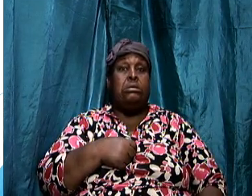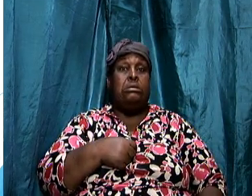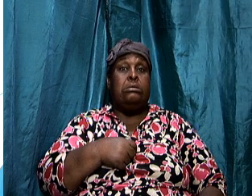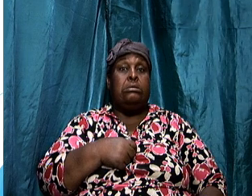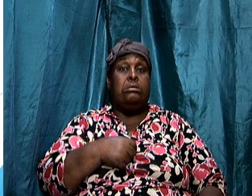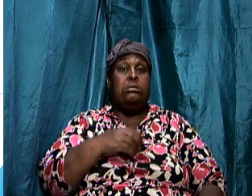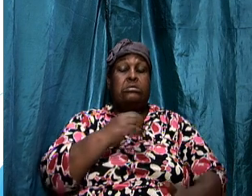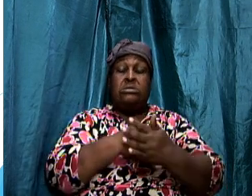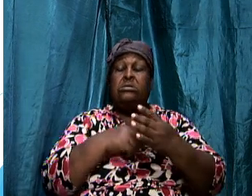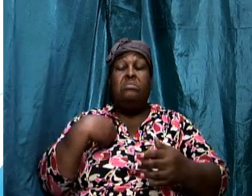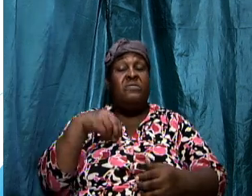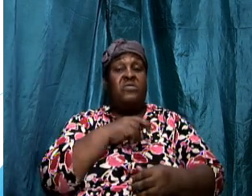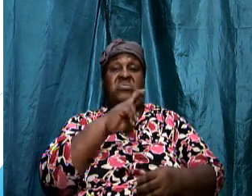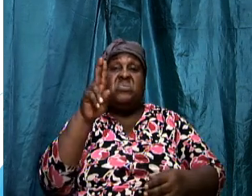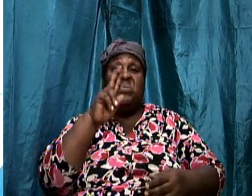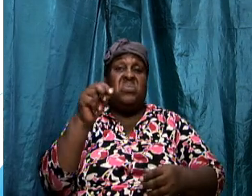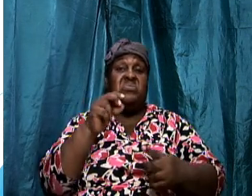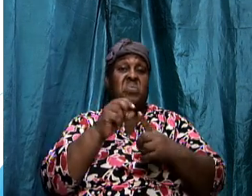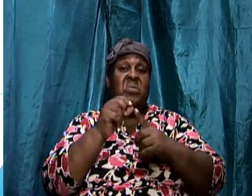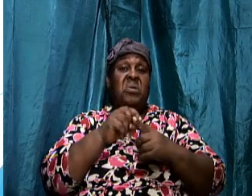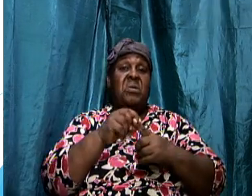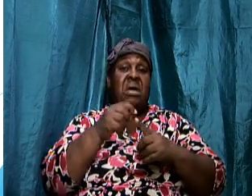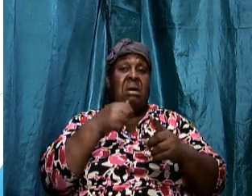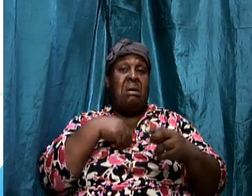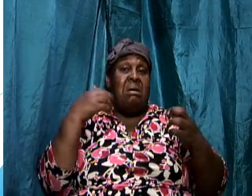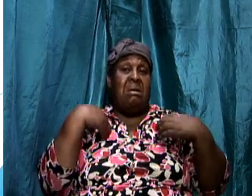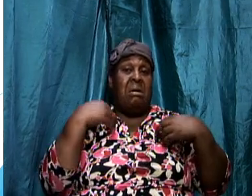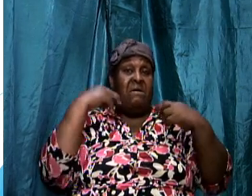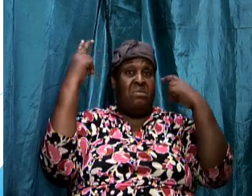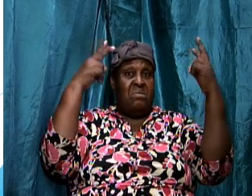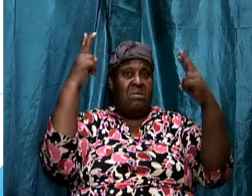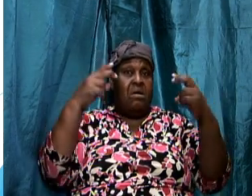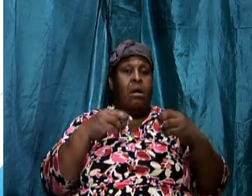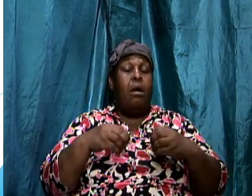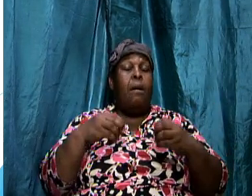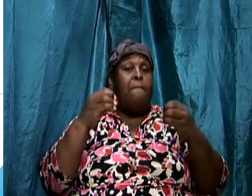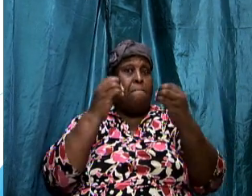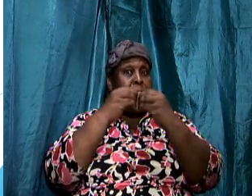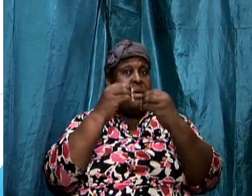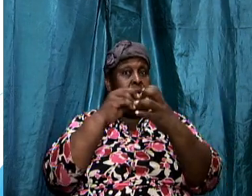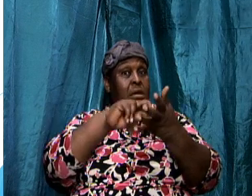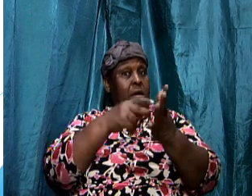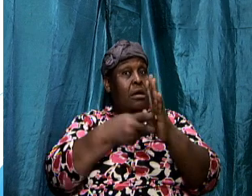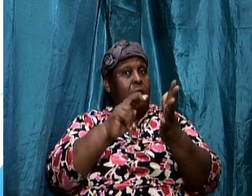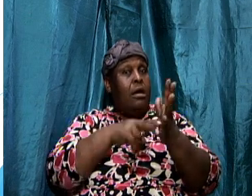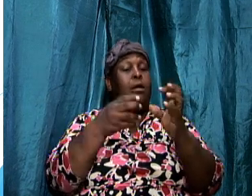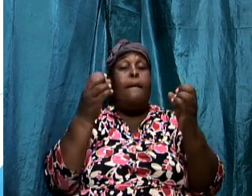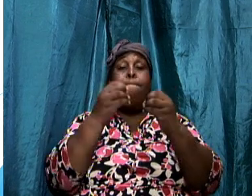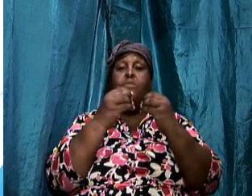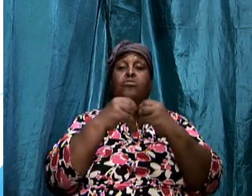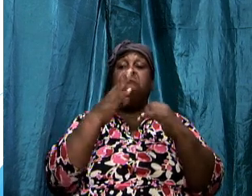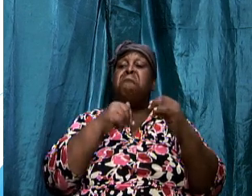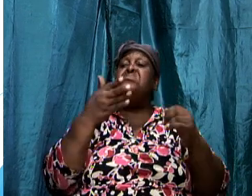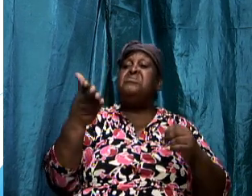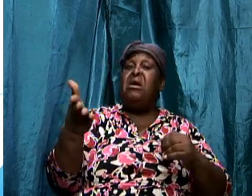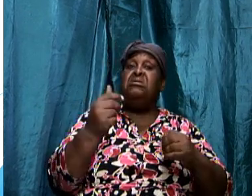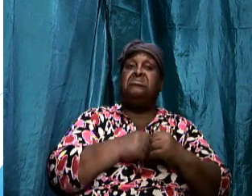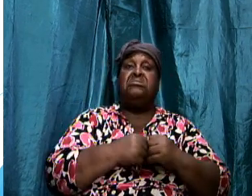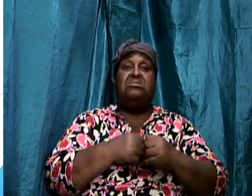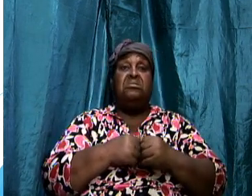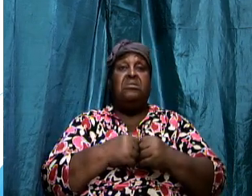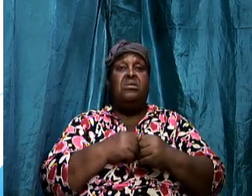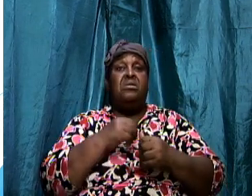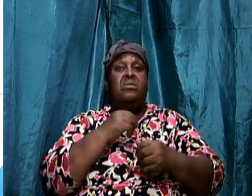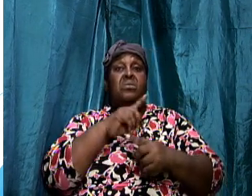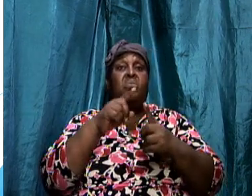more than that brothers and sisters it means when you and i are fighting demonic forces and foes